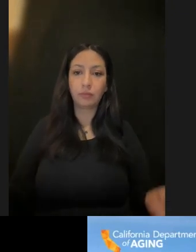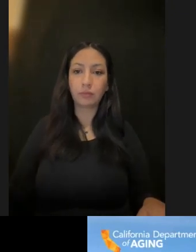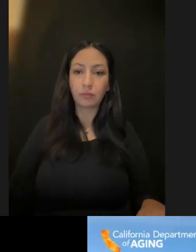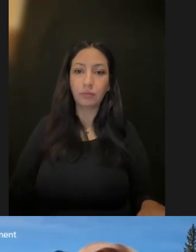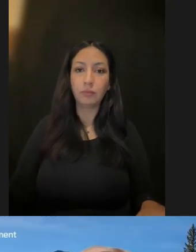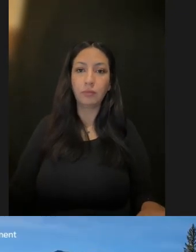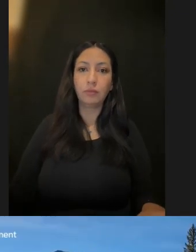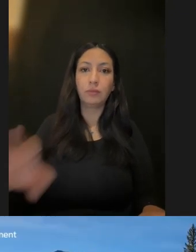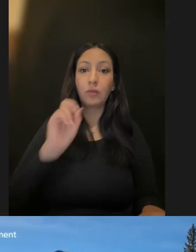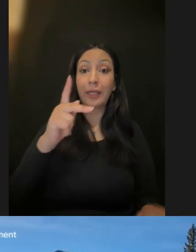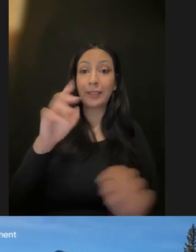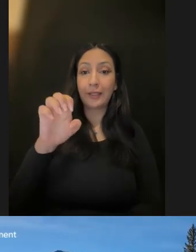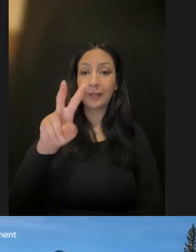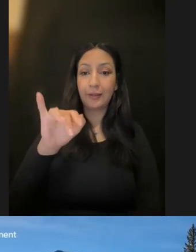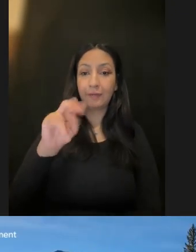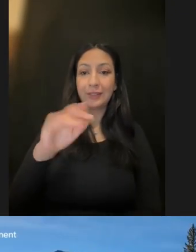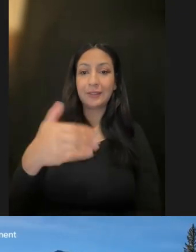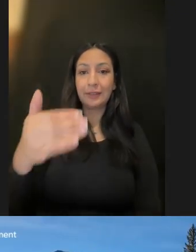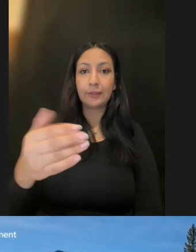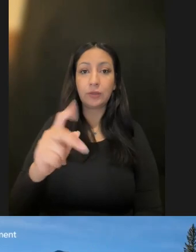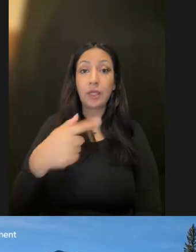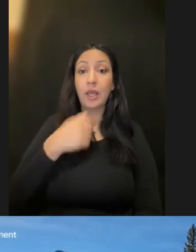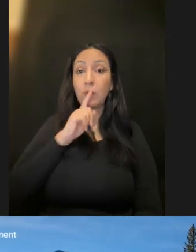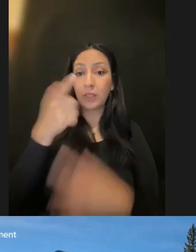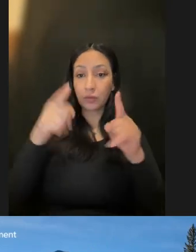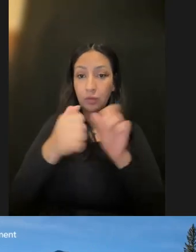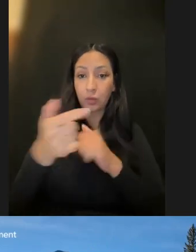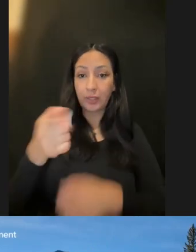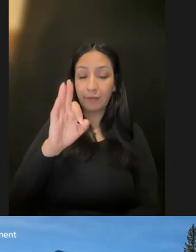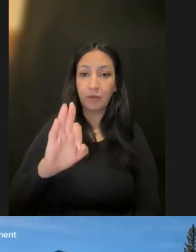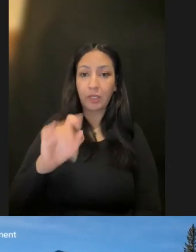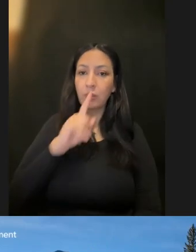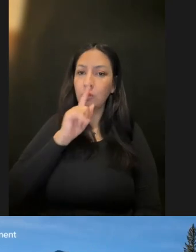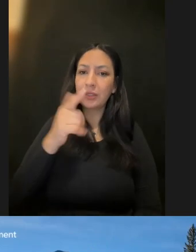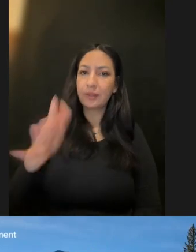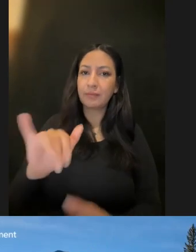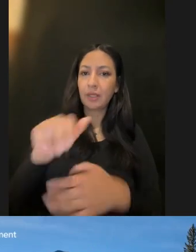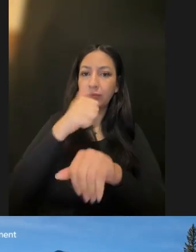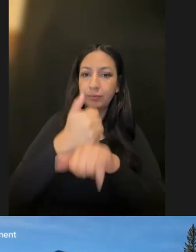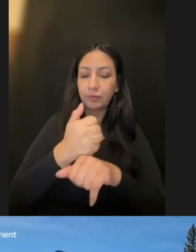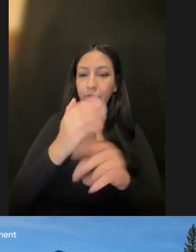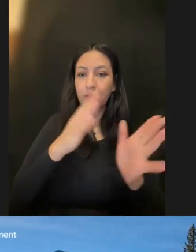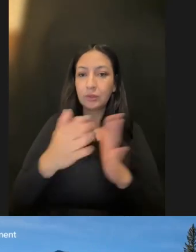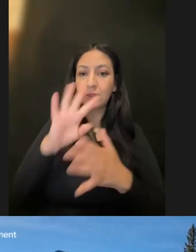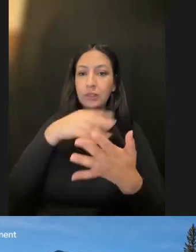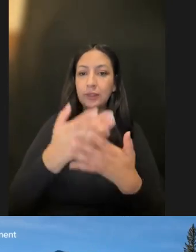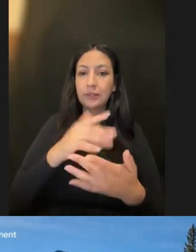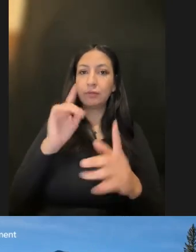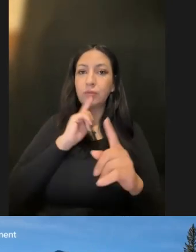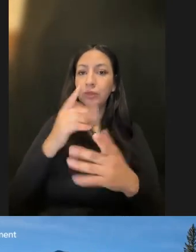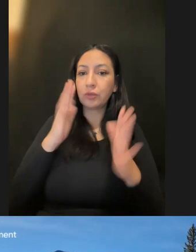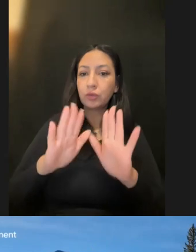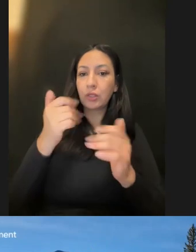Let's hear from Kevin next. Yeah, I agree with Fernando. The framework sounds great. Builds nicely off the work of the